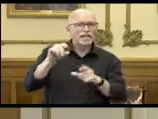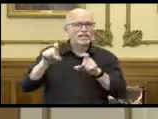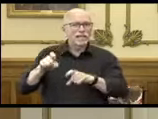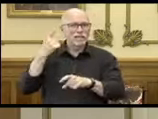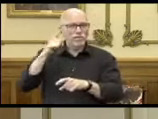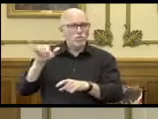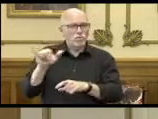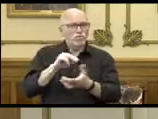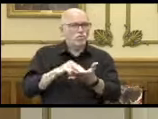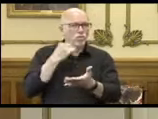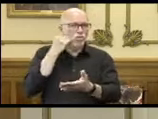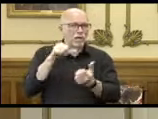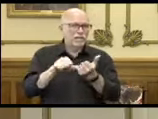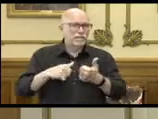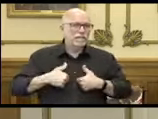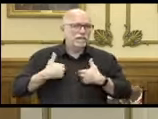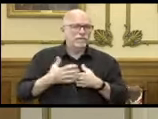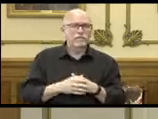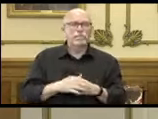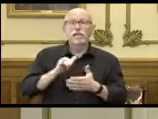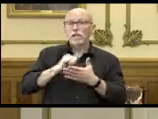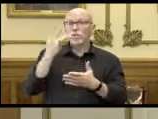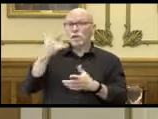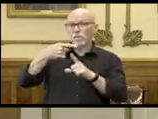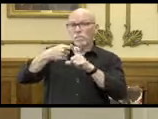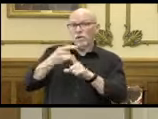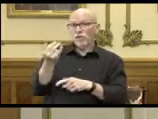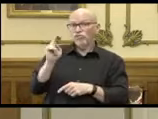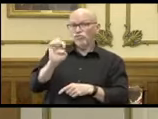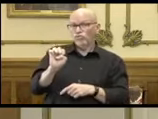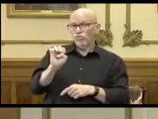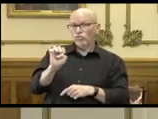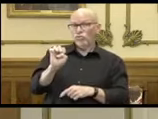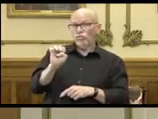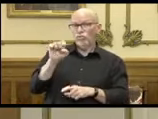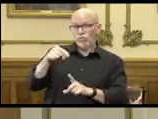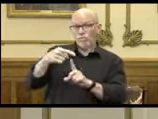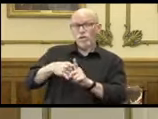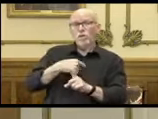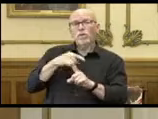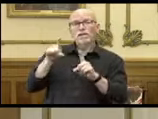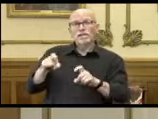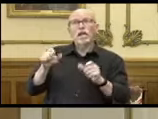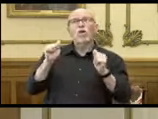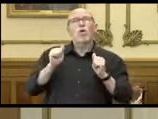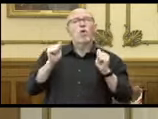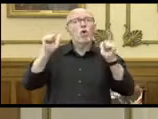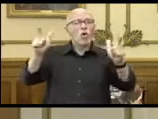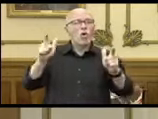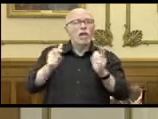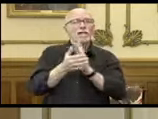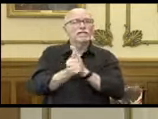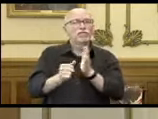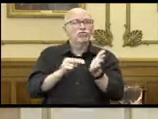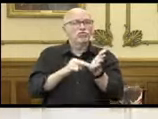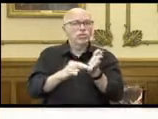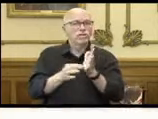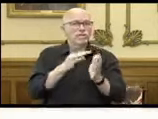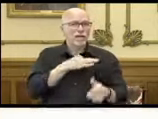facilities. It's also why in the month of June we tested all skilled nursing staff.